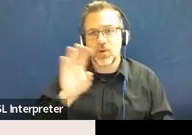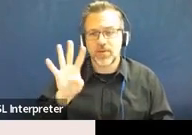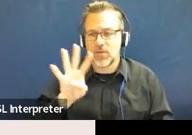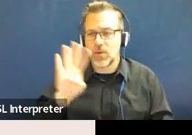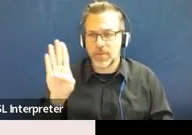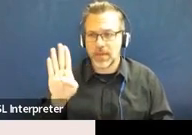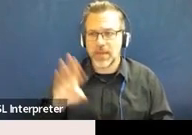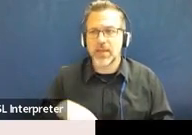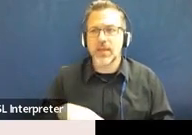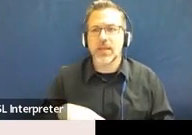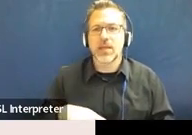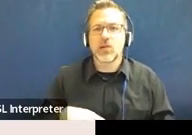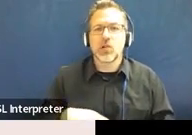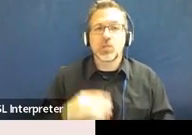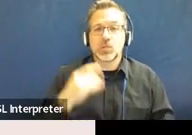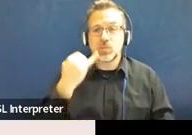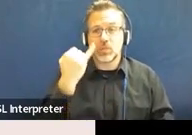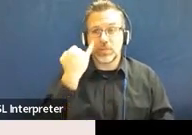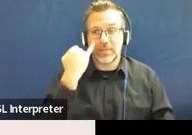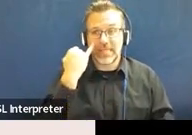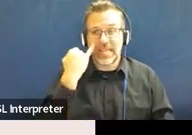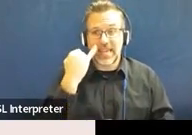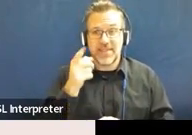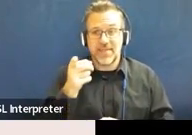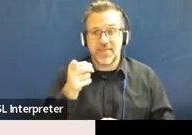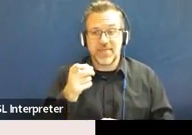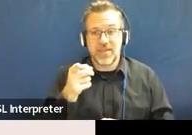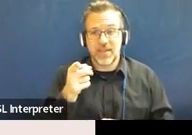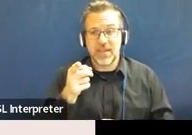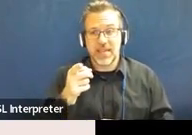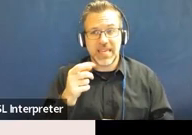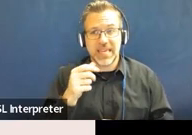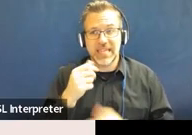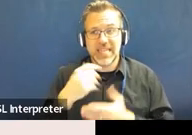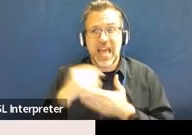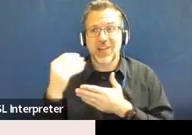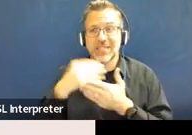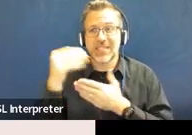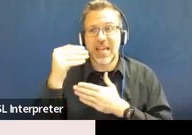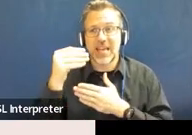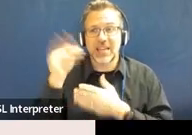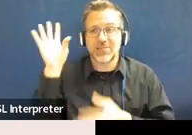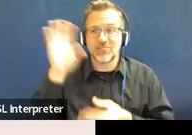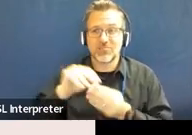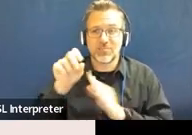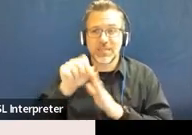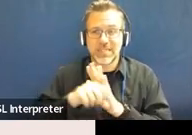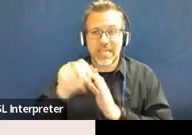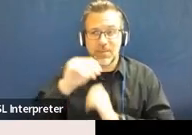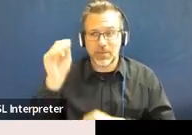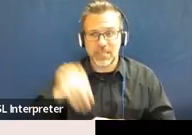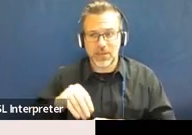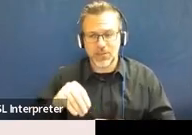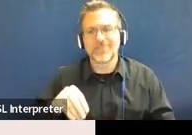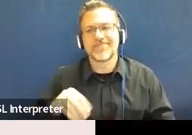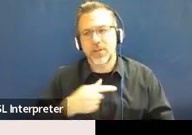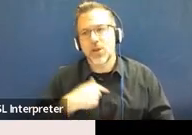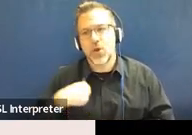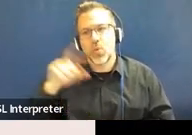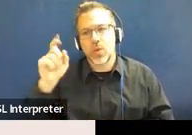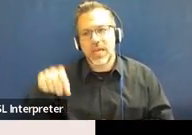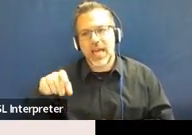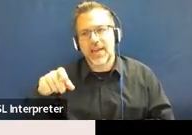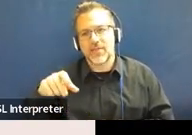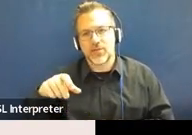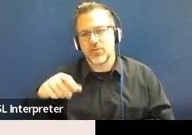it, if it falls outside of the state percentage, then we would have to follow up. So that's all, that's all we